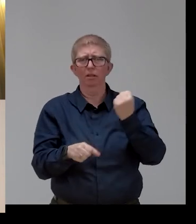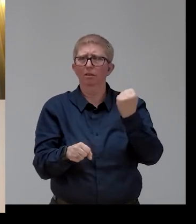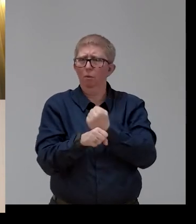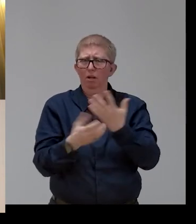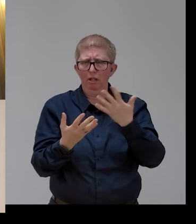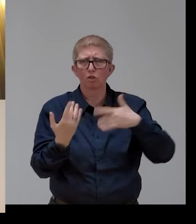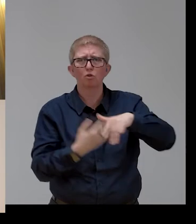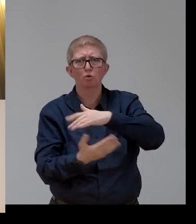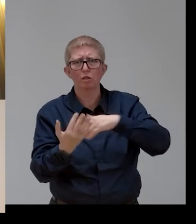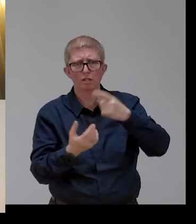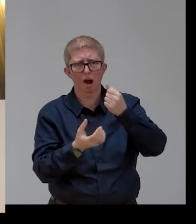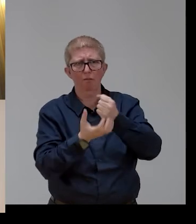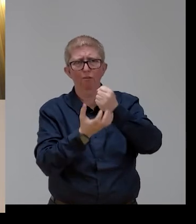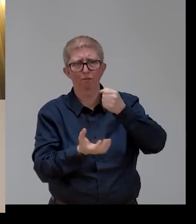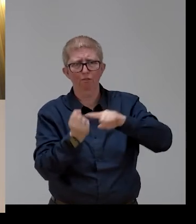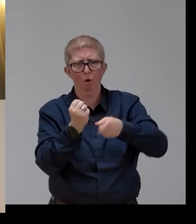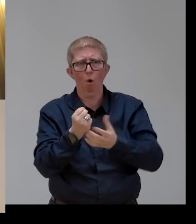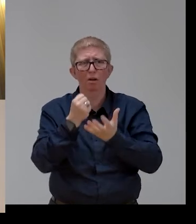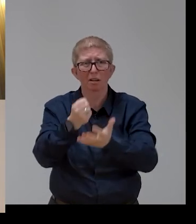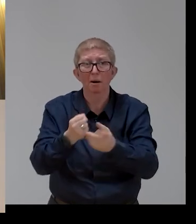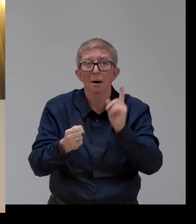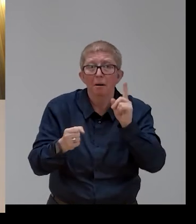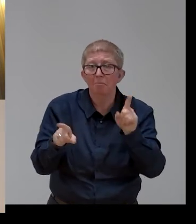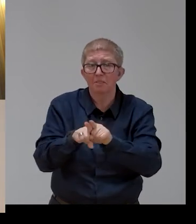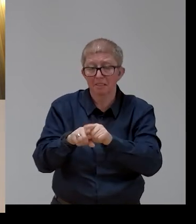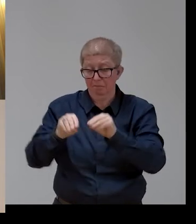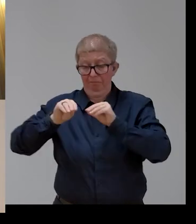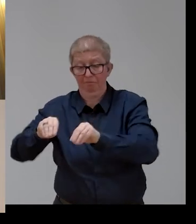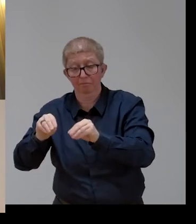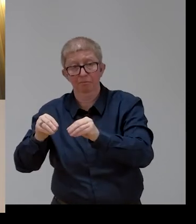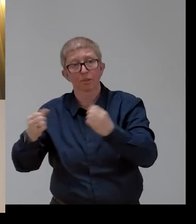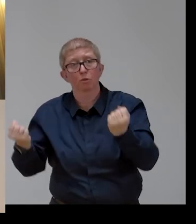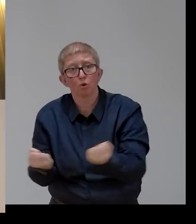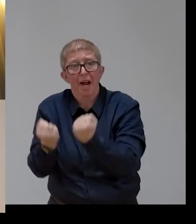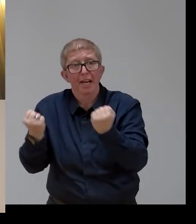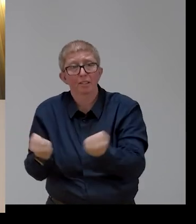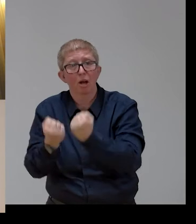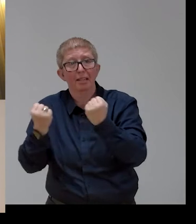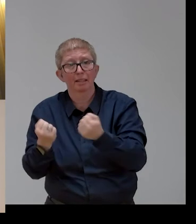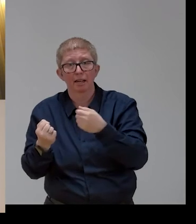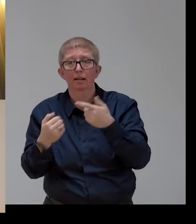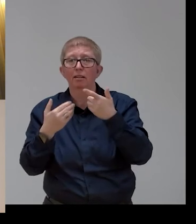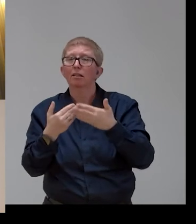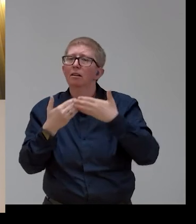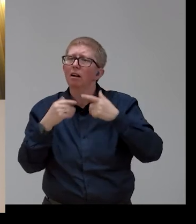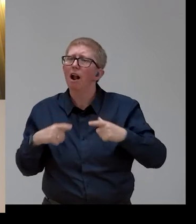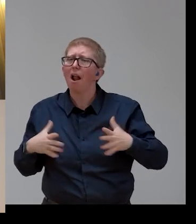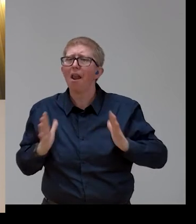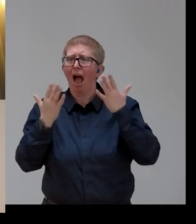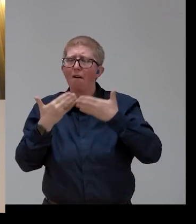training, to support lifelong learning, to support also specific